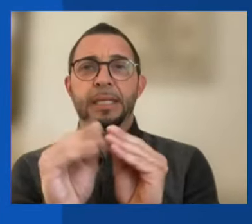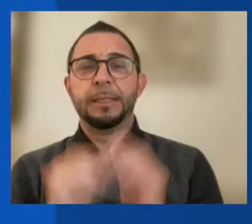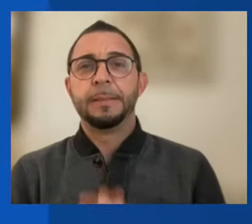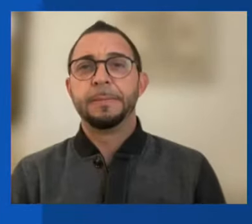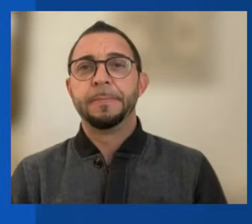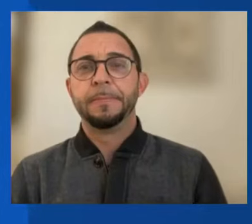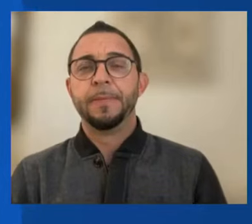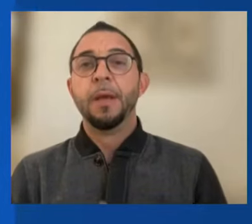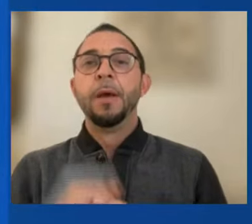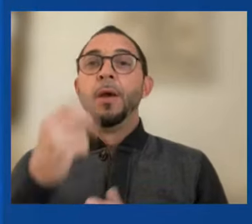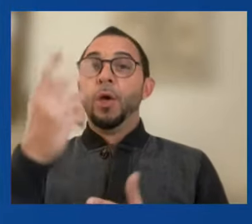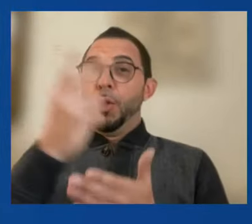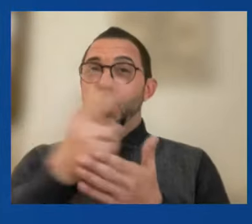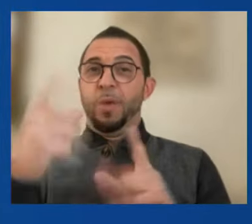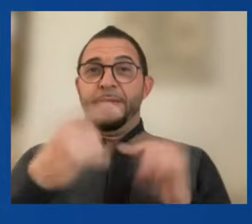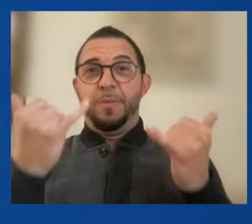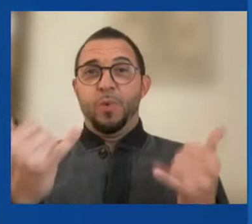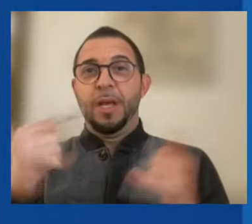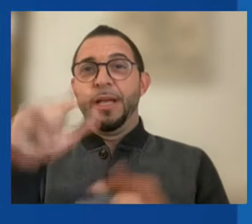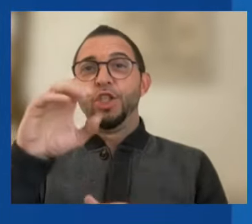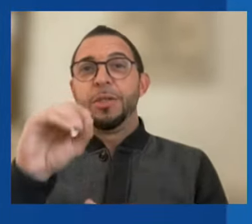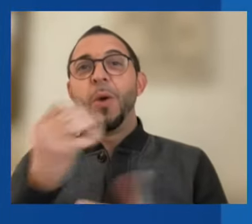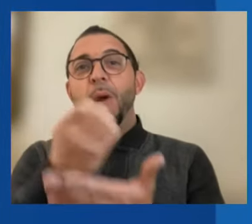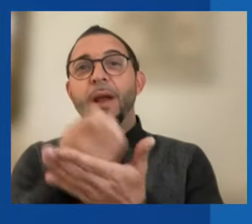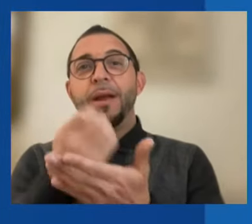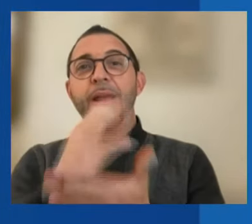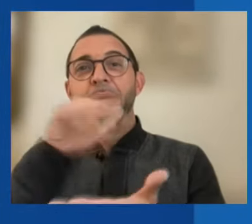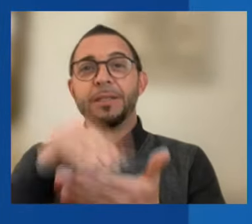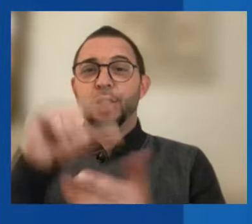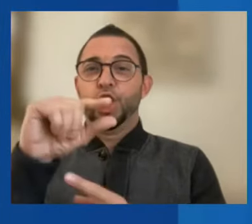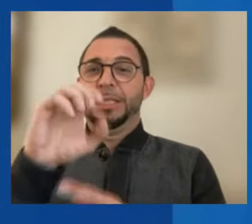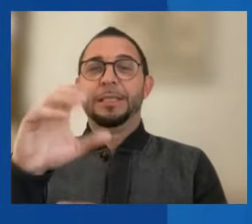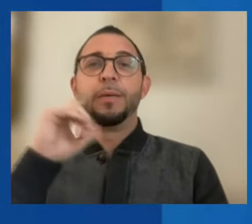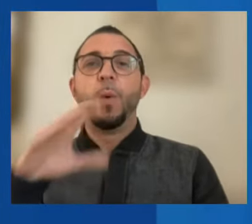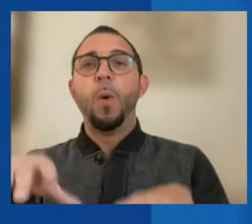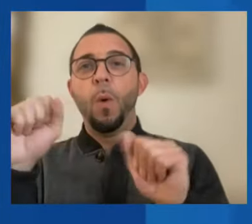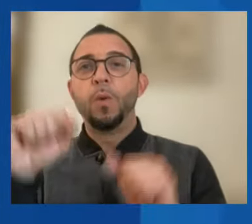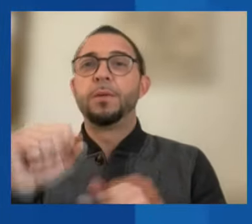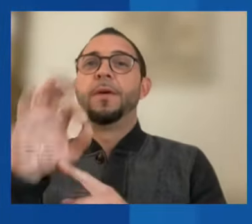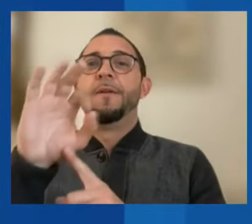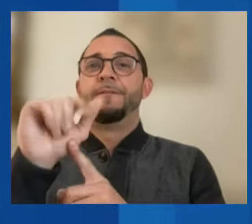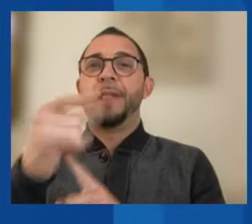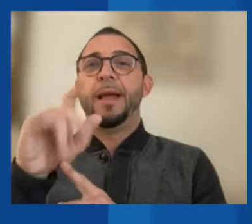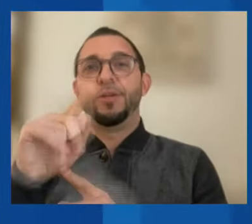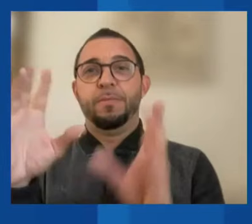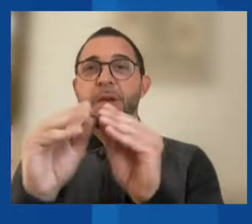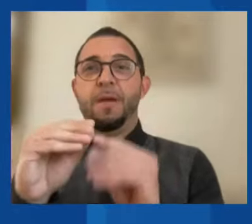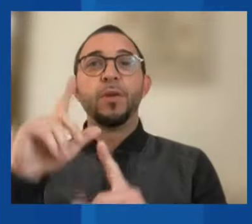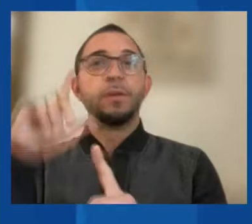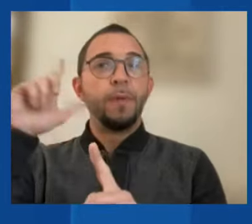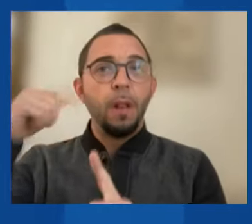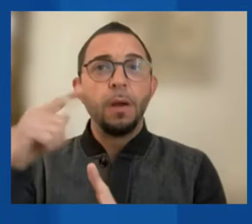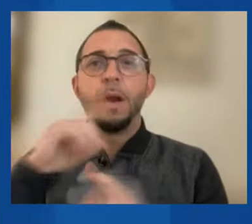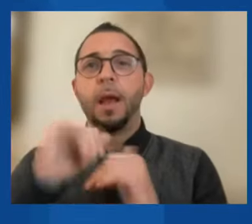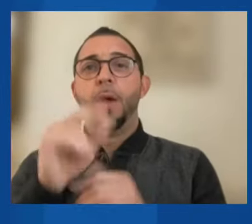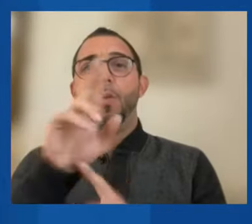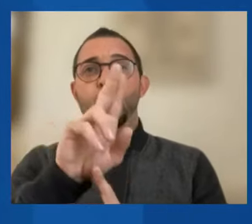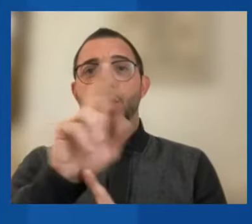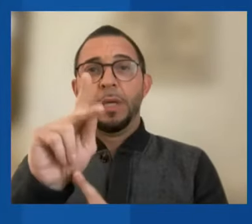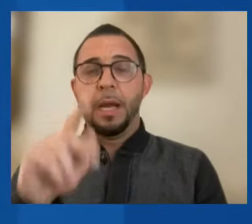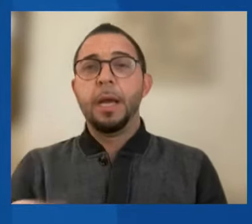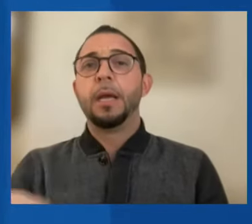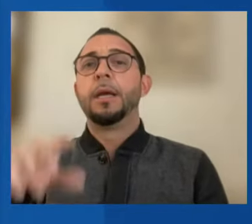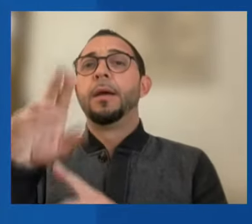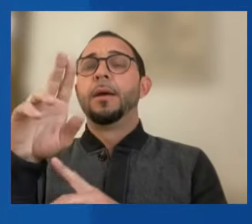from today, the Geoeconomic Center will host a flagship conference in London to explore the ways in which the United Kingdom and the United States, the primary